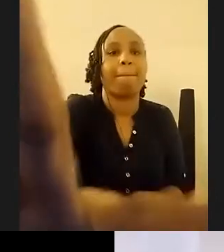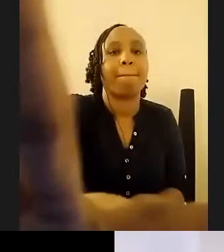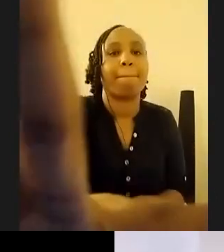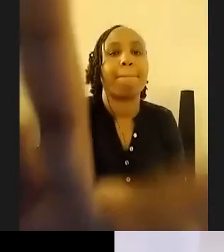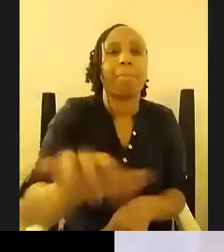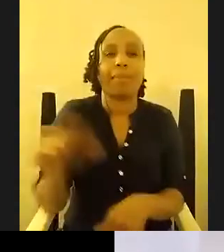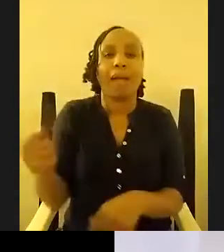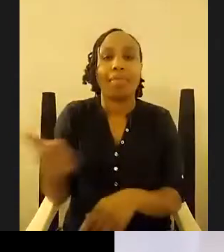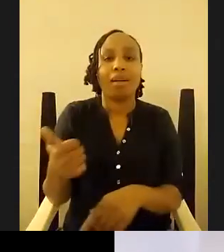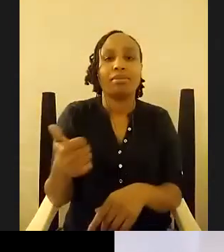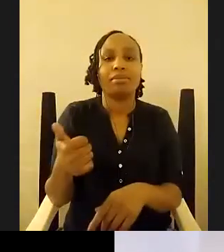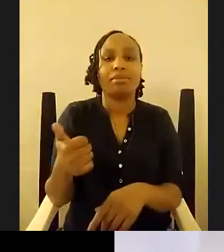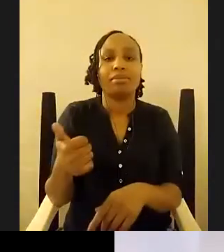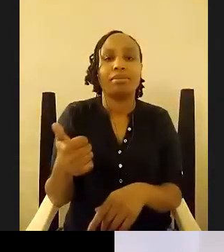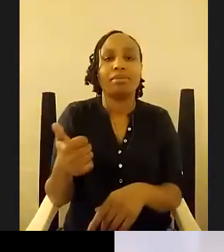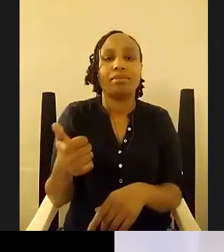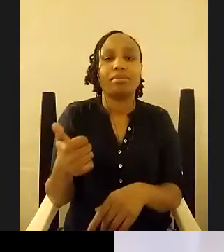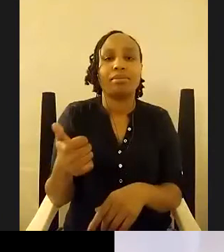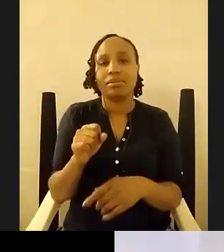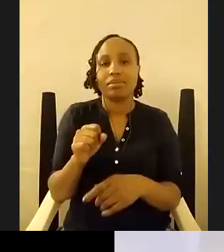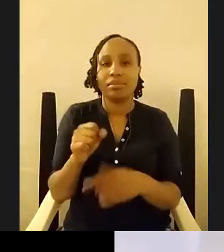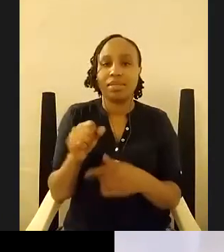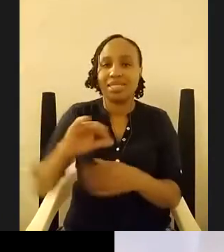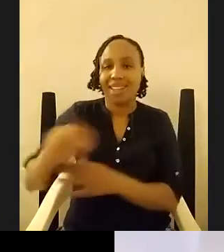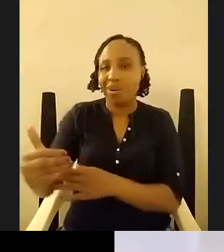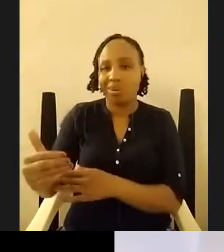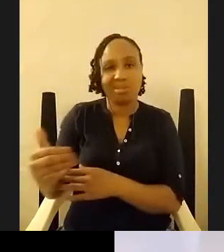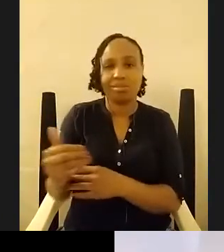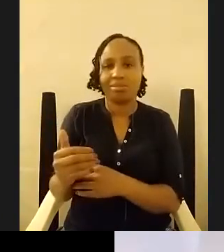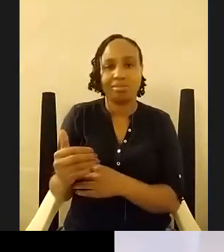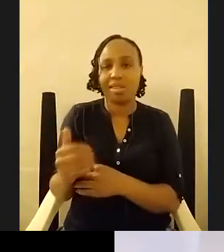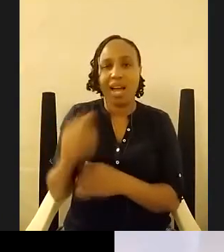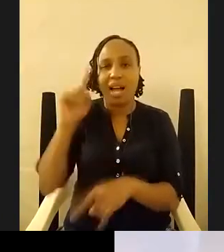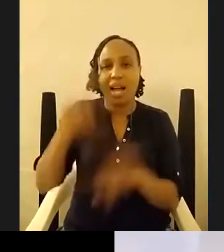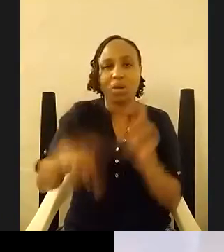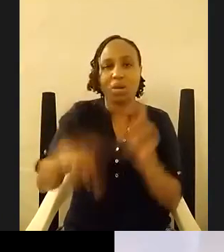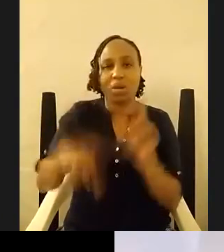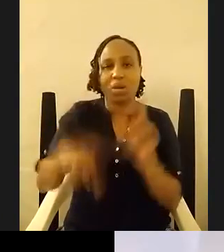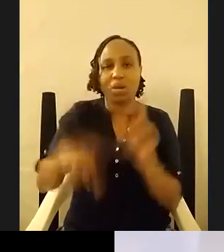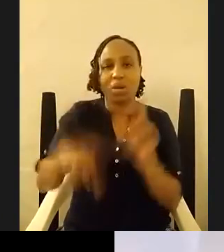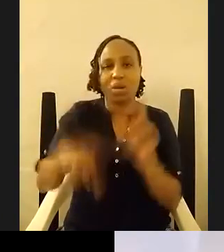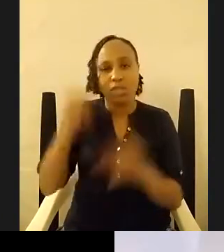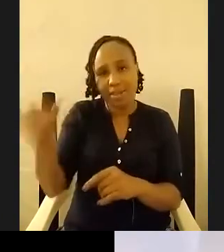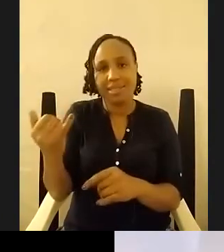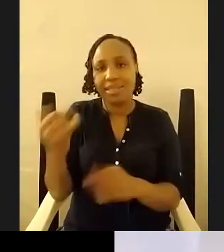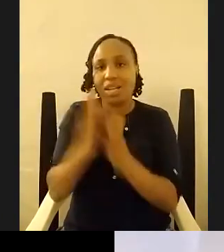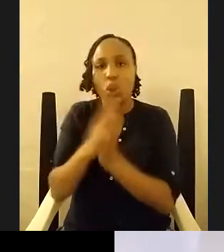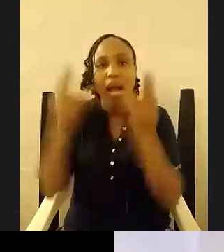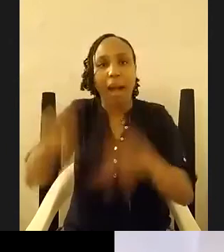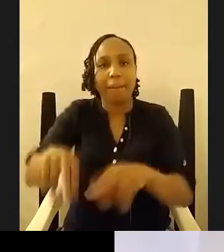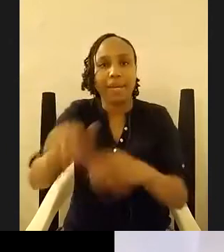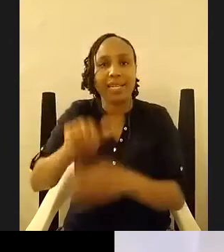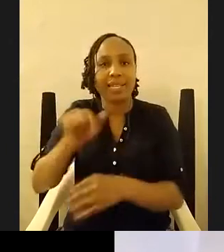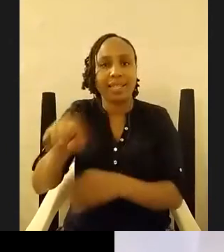but i'm just like i can't even imagine a story taking place in this place and i i feel like that should be uh a new